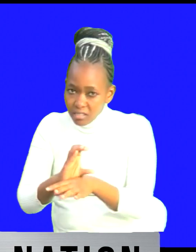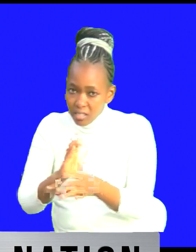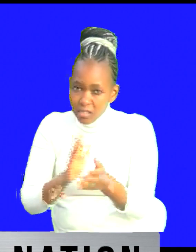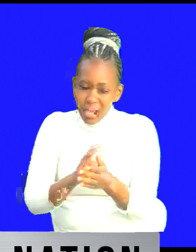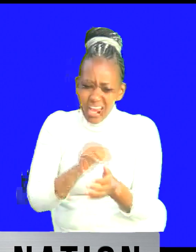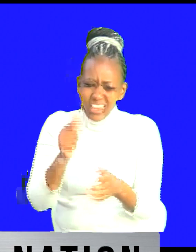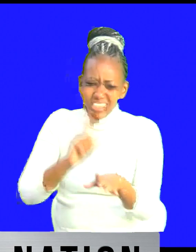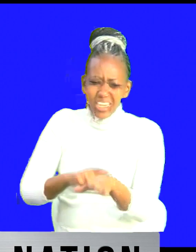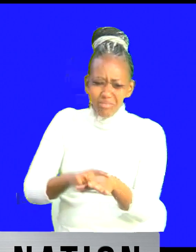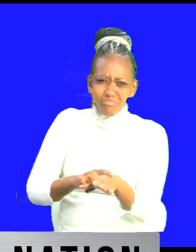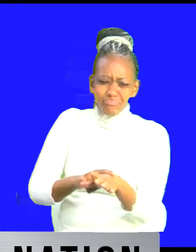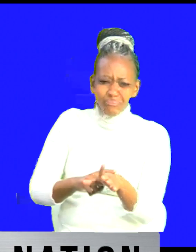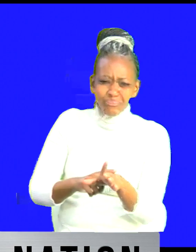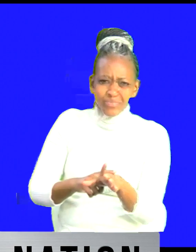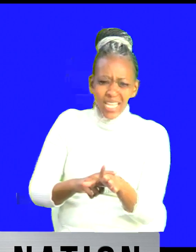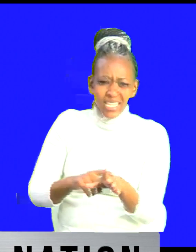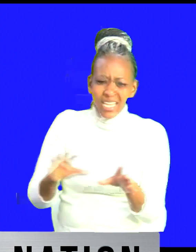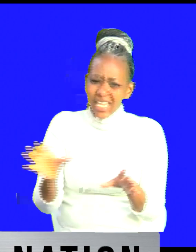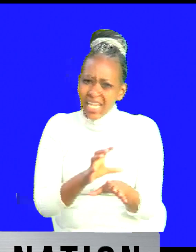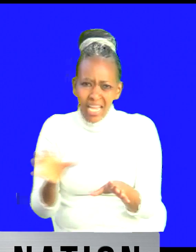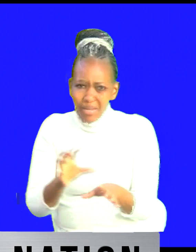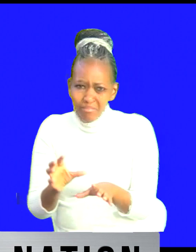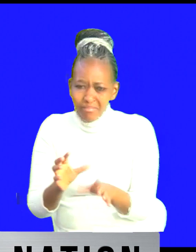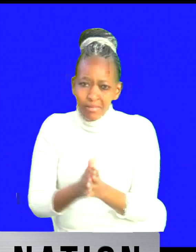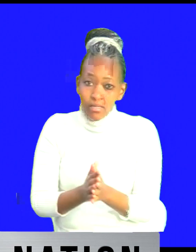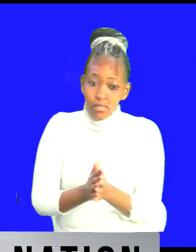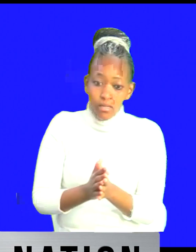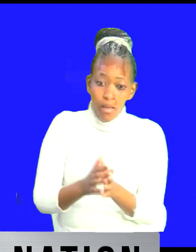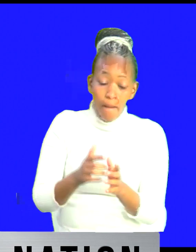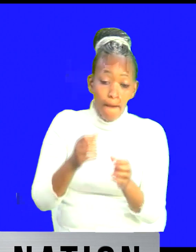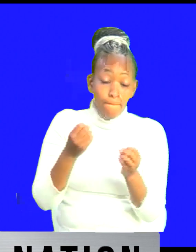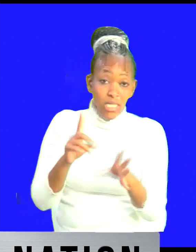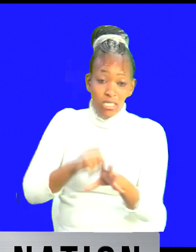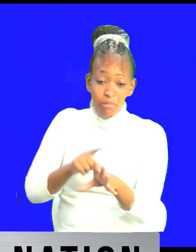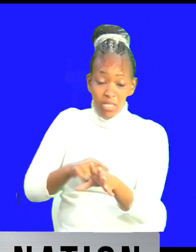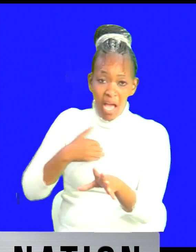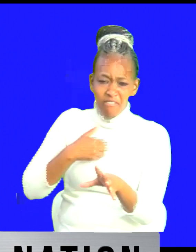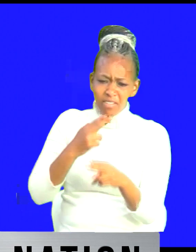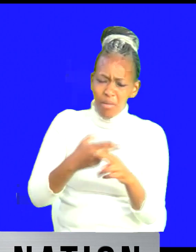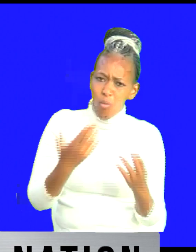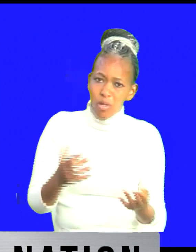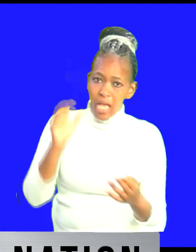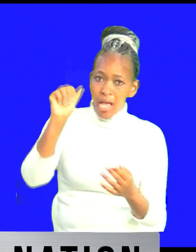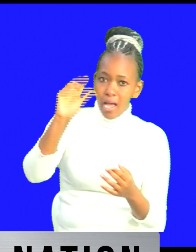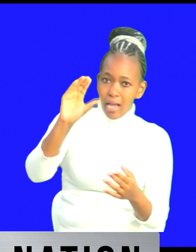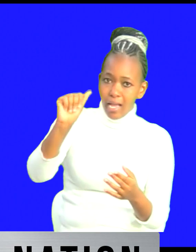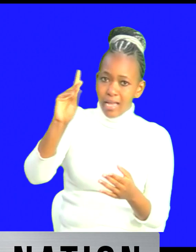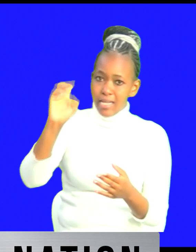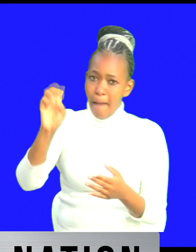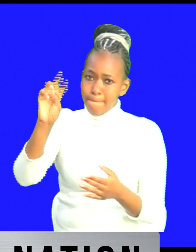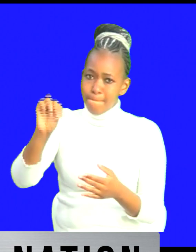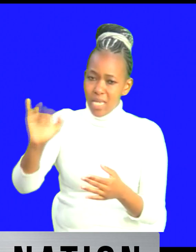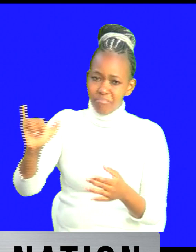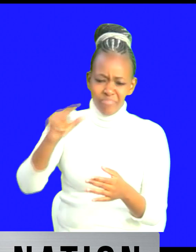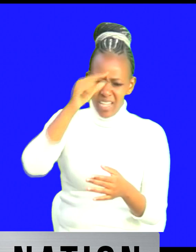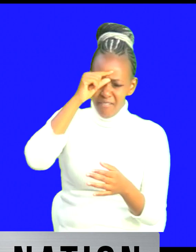else sometimes it is a dance and many times they hold the name academy yeah yeah they have something they fall in government they don't call it